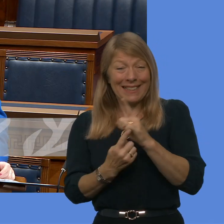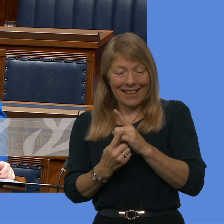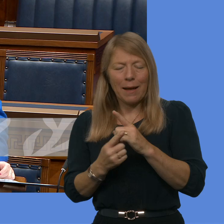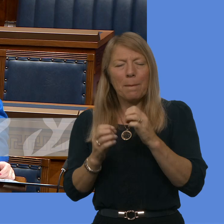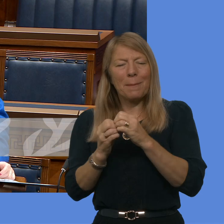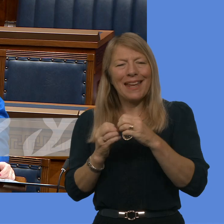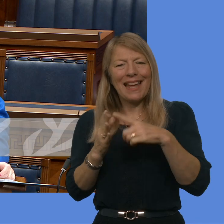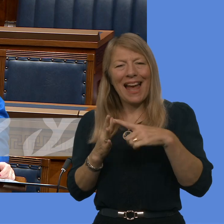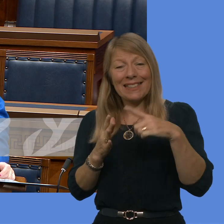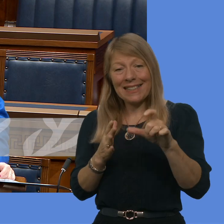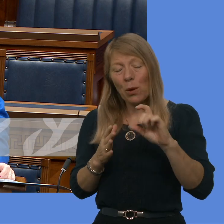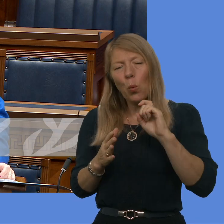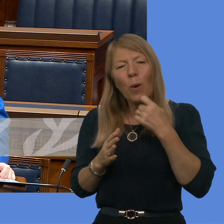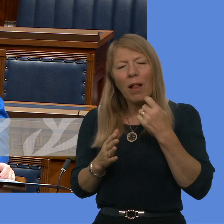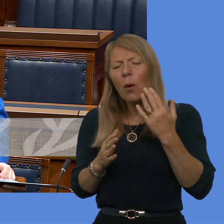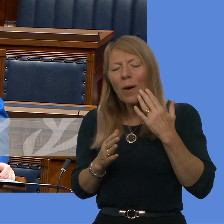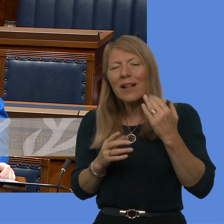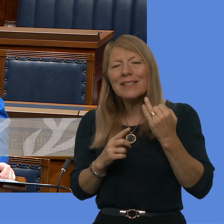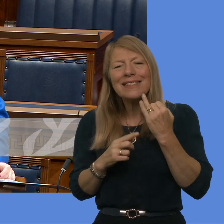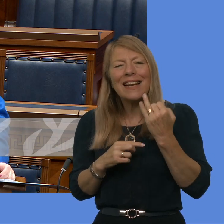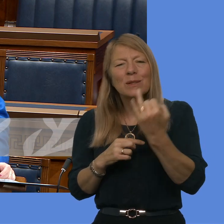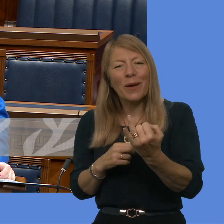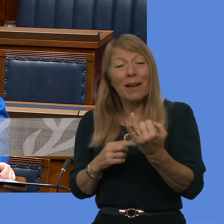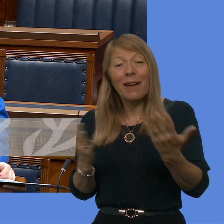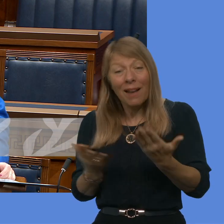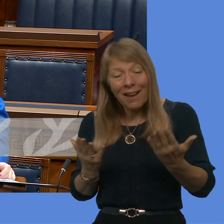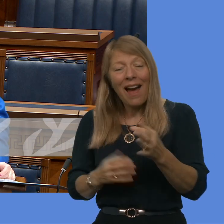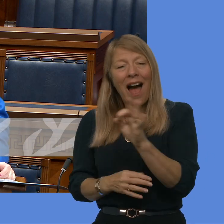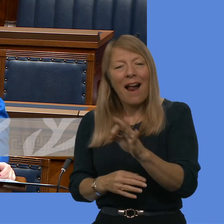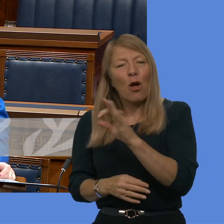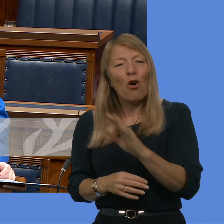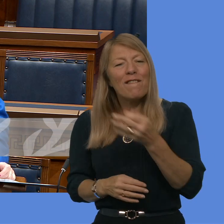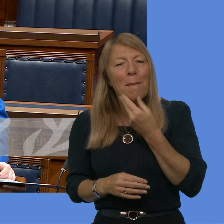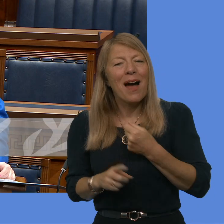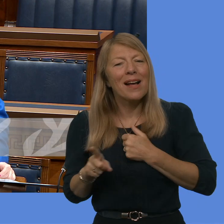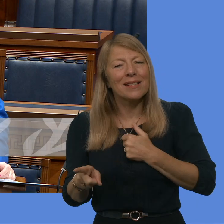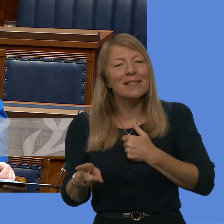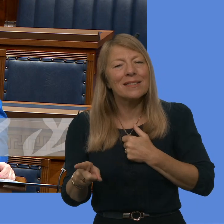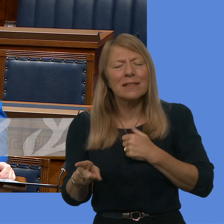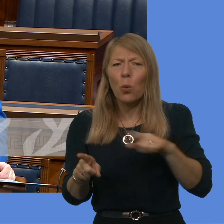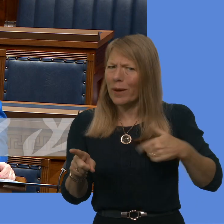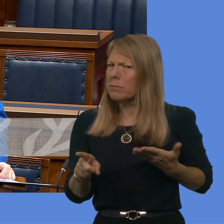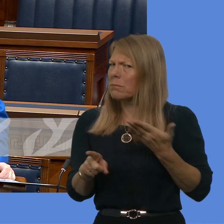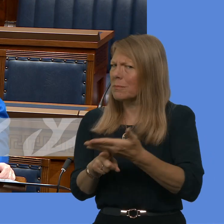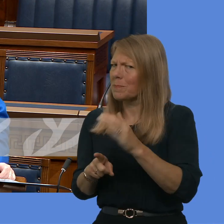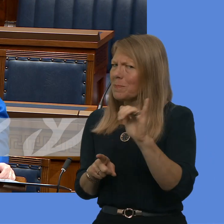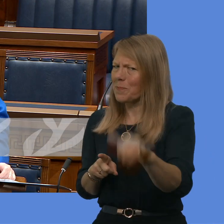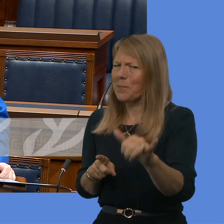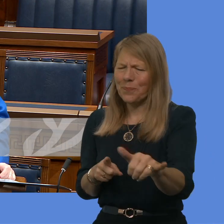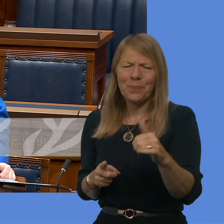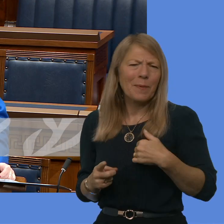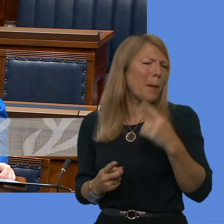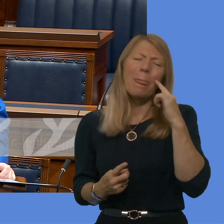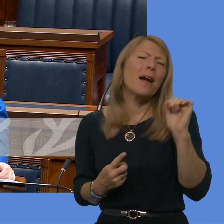take place at the end of next week in the Isle of Man. We will be participating in that. I think it is critically important that we continue